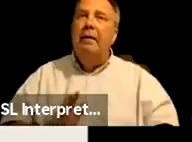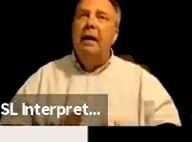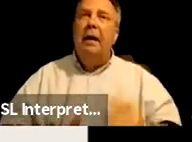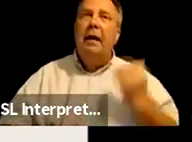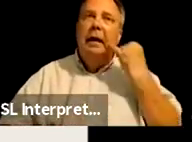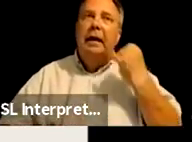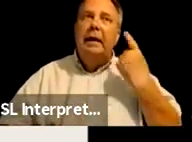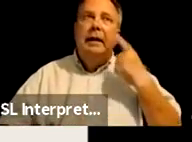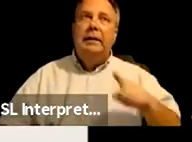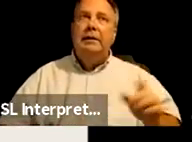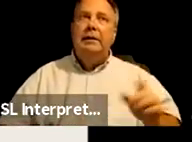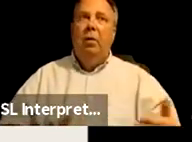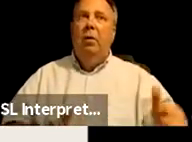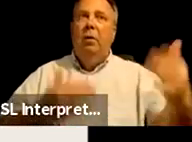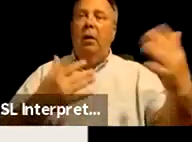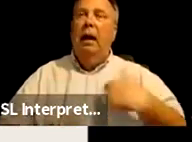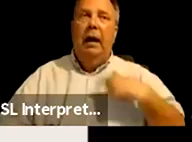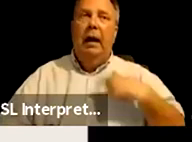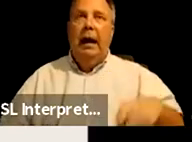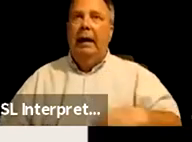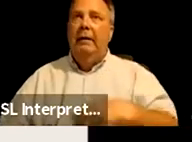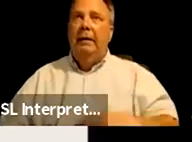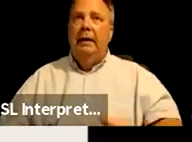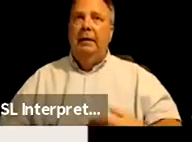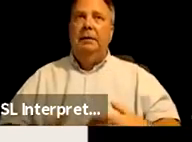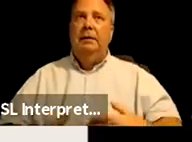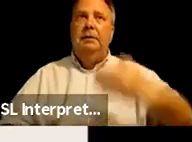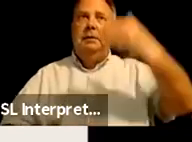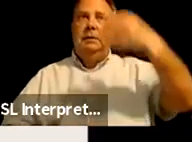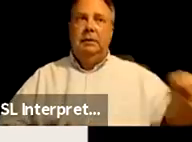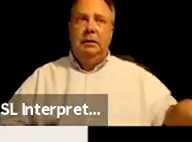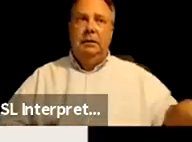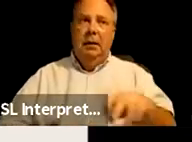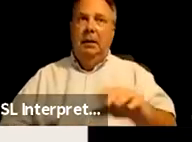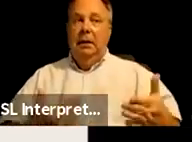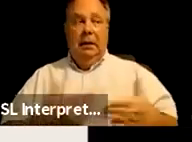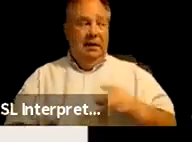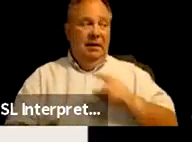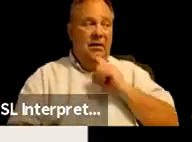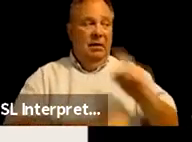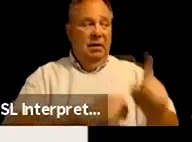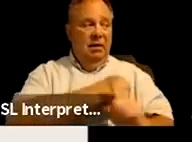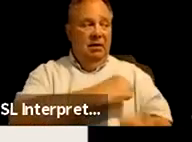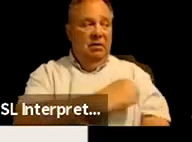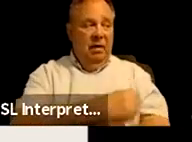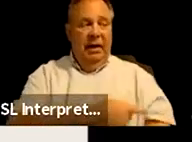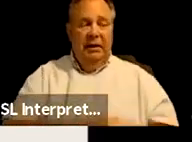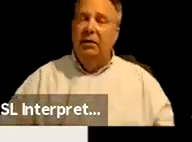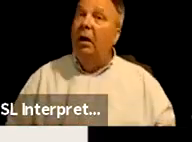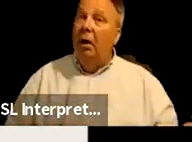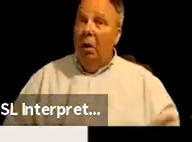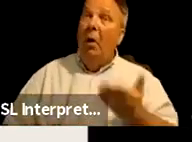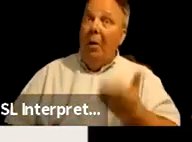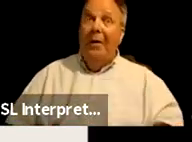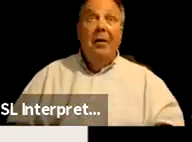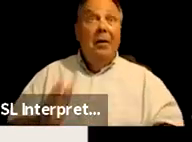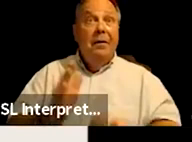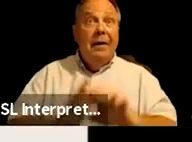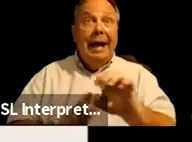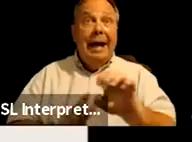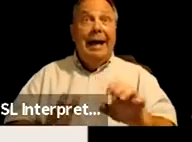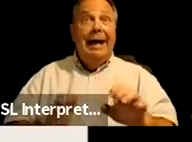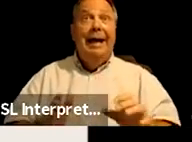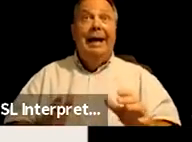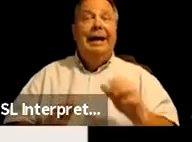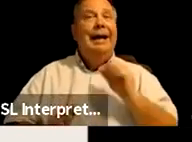elevator and I have to enter and exit the building where the trash is, or, Hey, there is an elevator, but no one bothered to